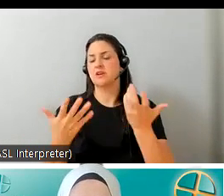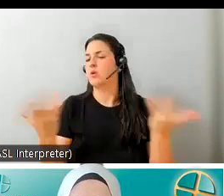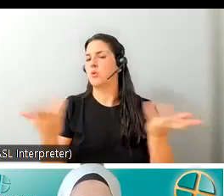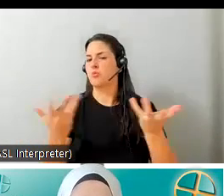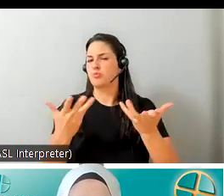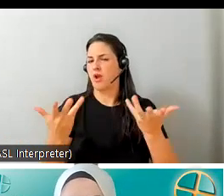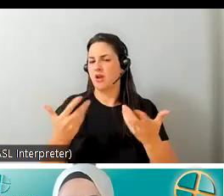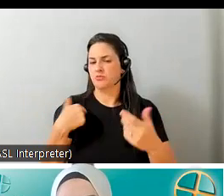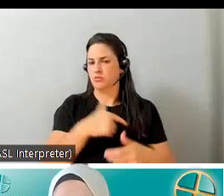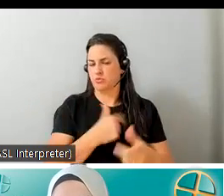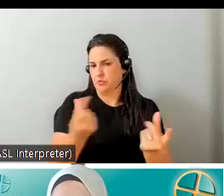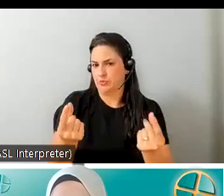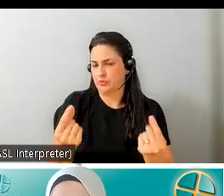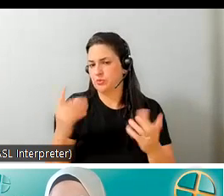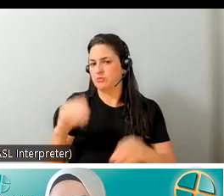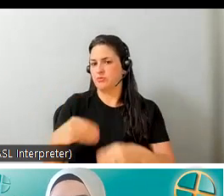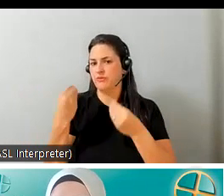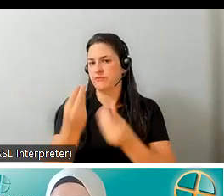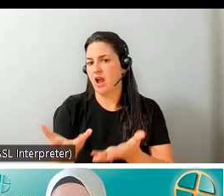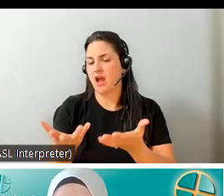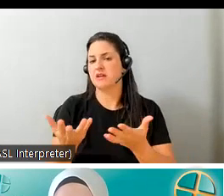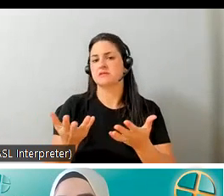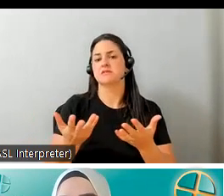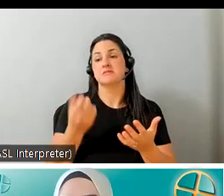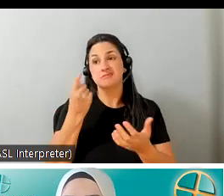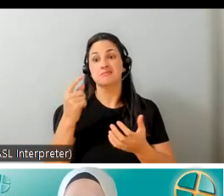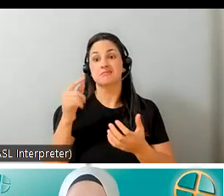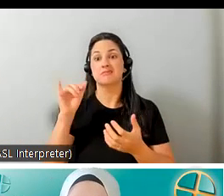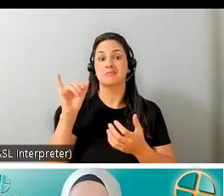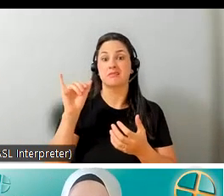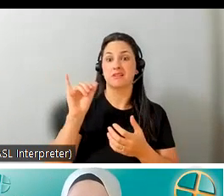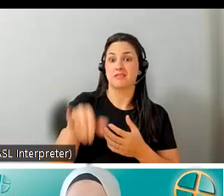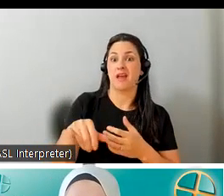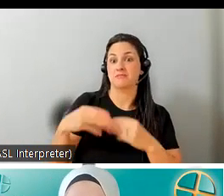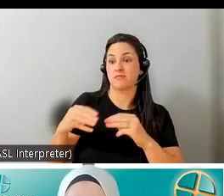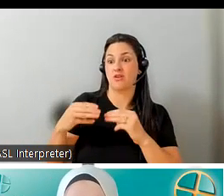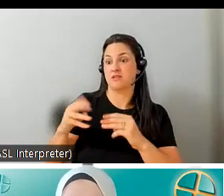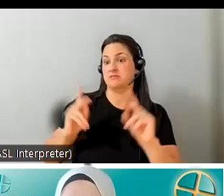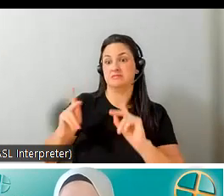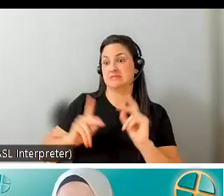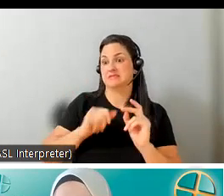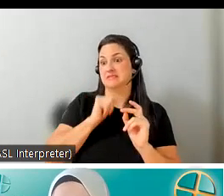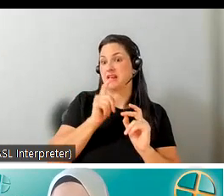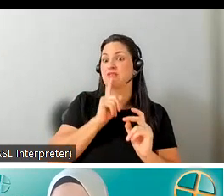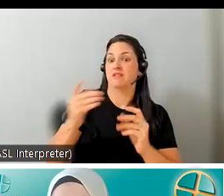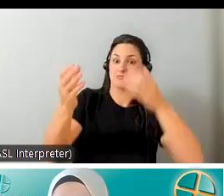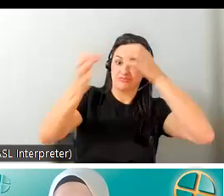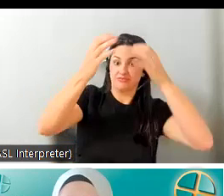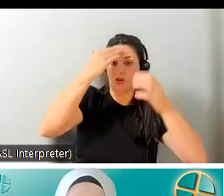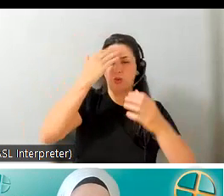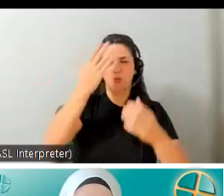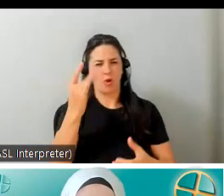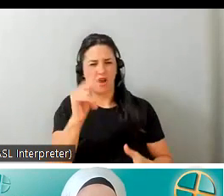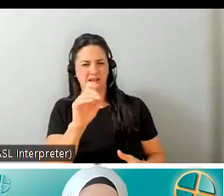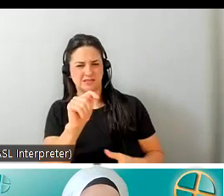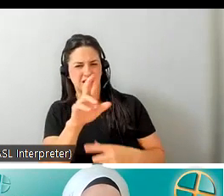tetra take on to provide what is currently not available currently in the market so kind of why does tetra exist and why